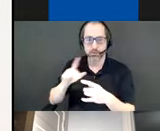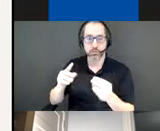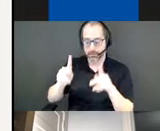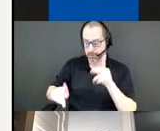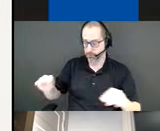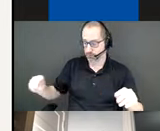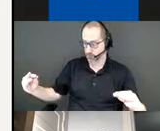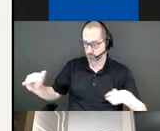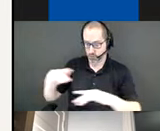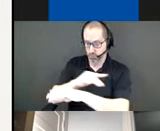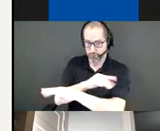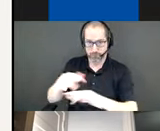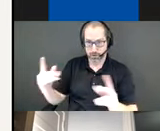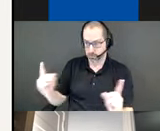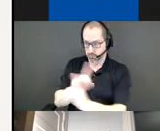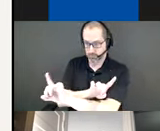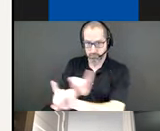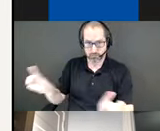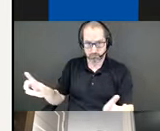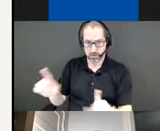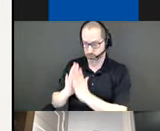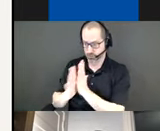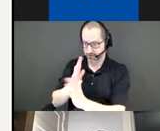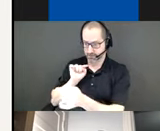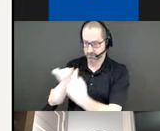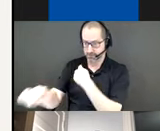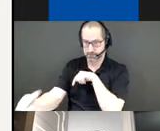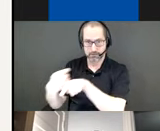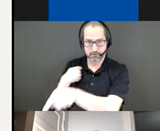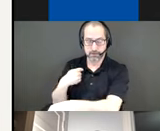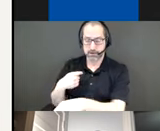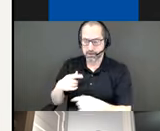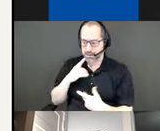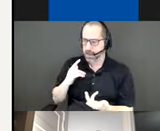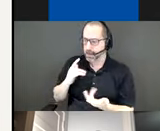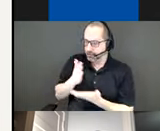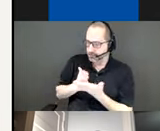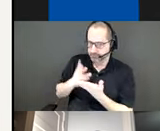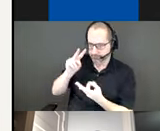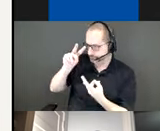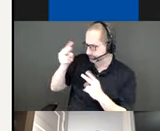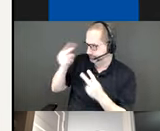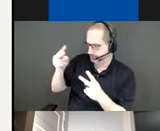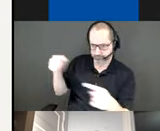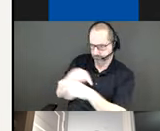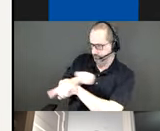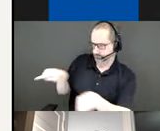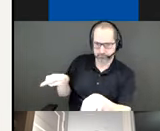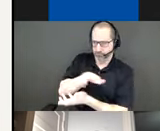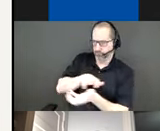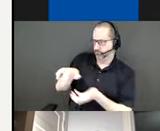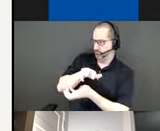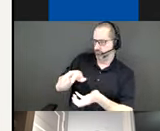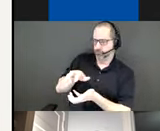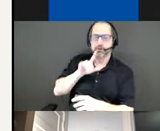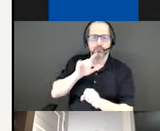happening across different scales and often the misunderstandings that are caused by those patterns of movements. So we really